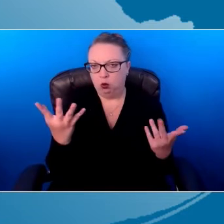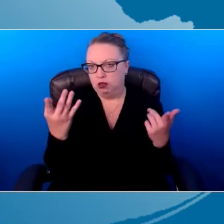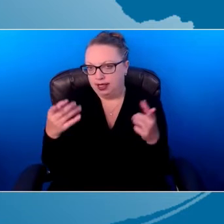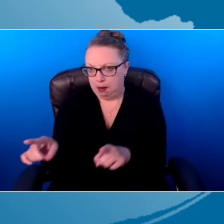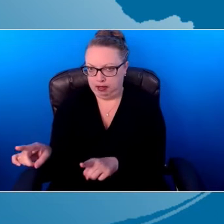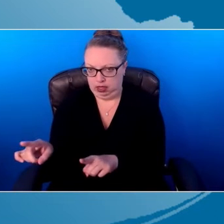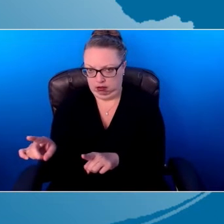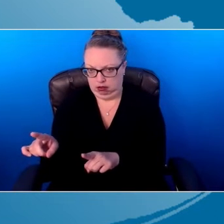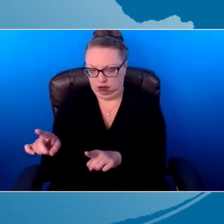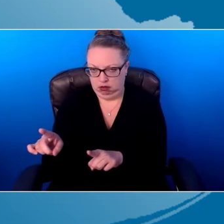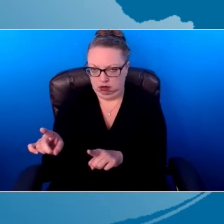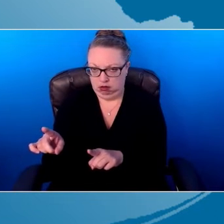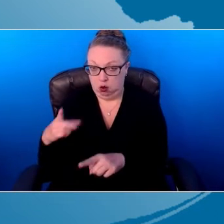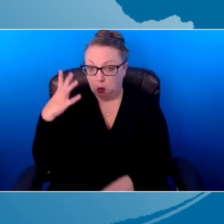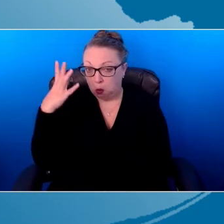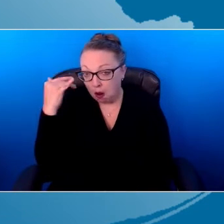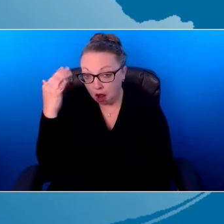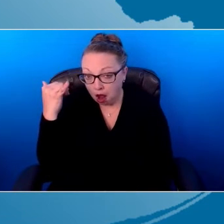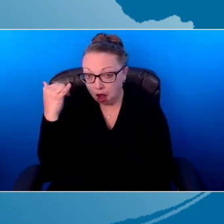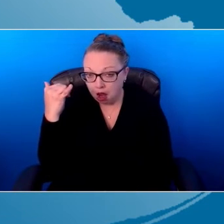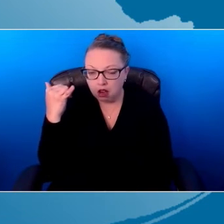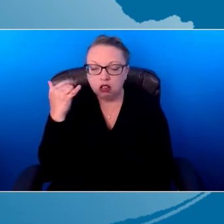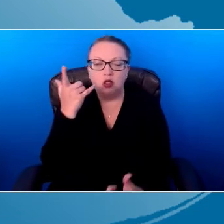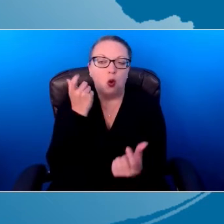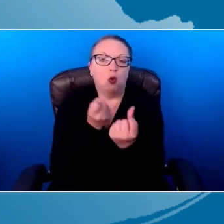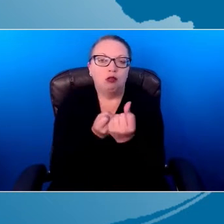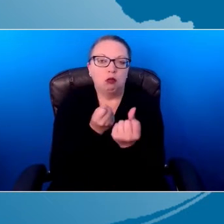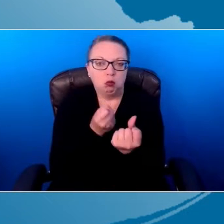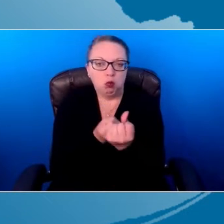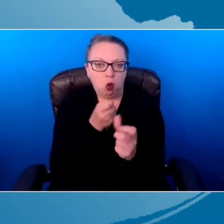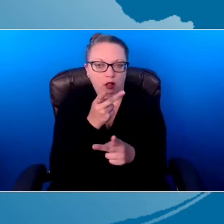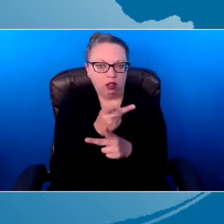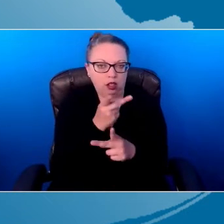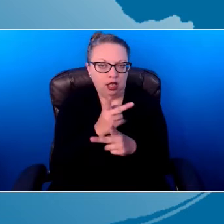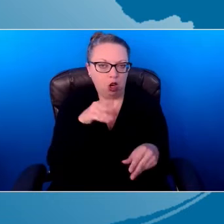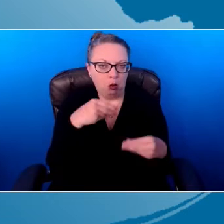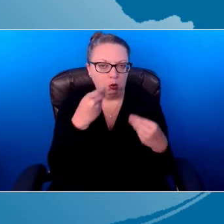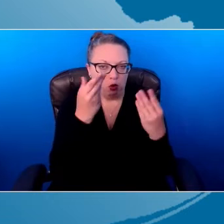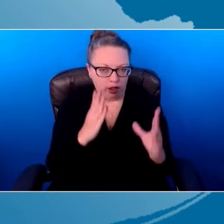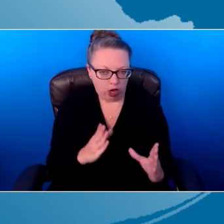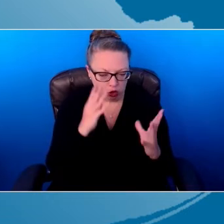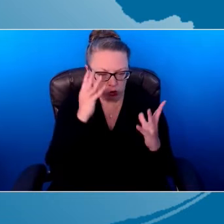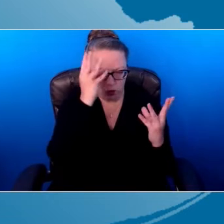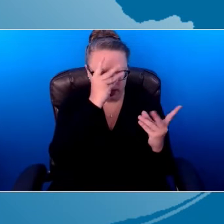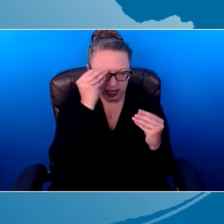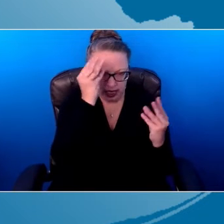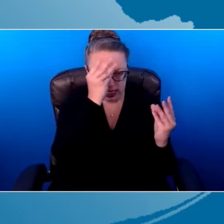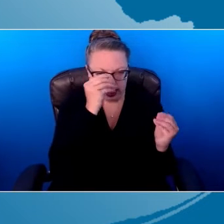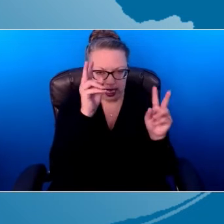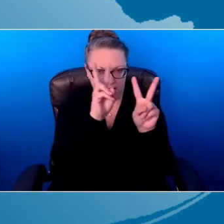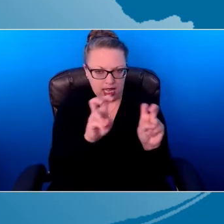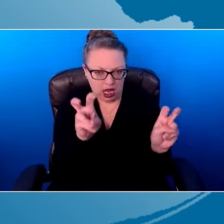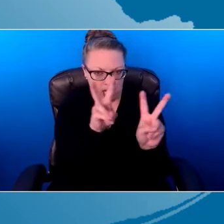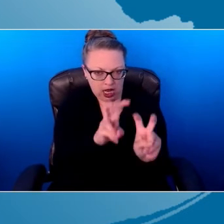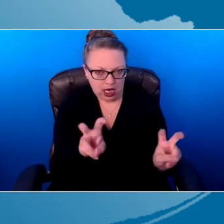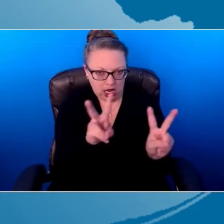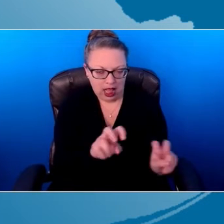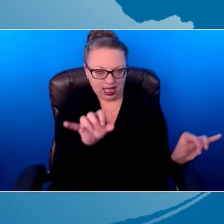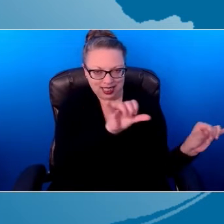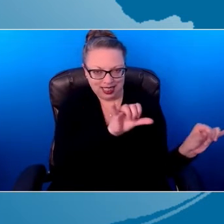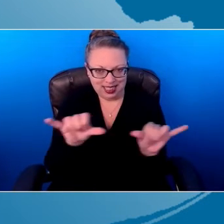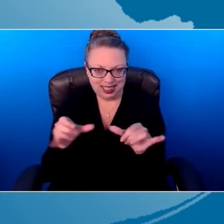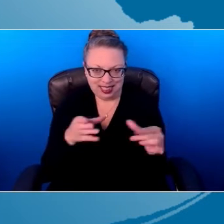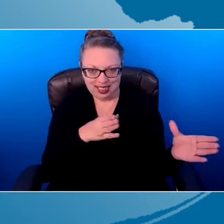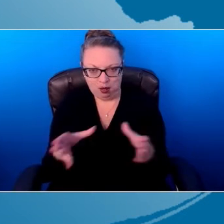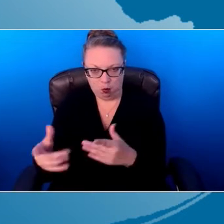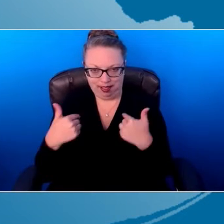caregiver in thinking and analyzing in the way that we're thinking and analyzing. So when I'm not there to jump